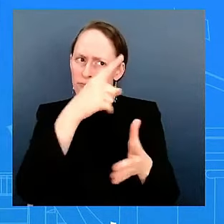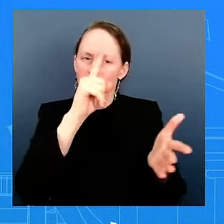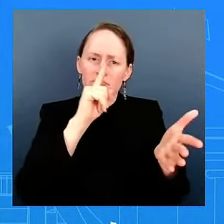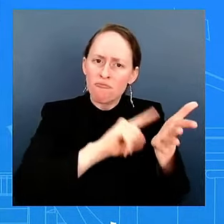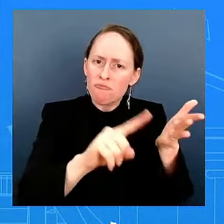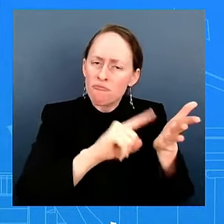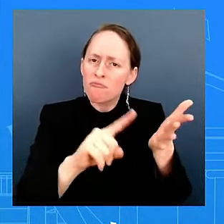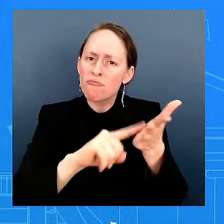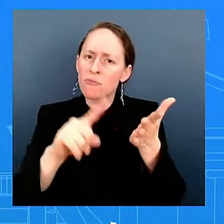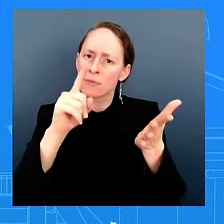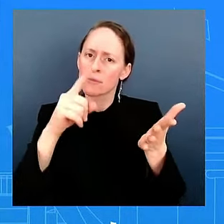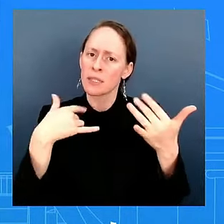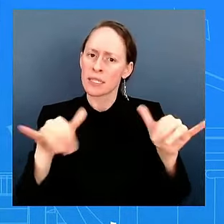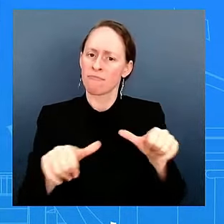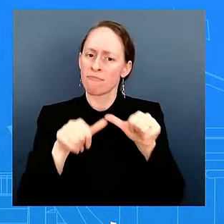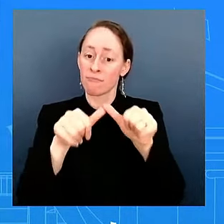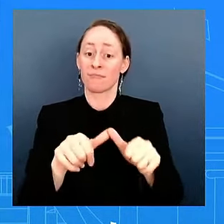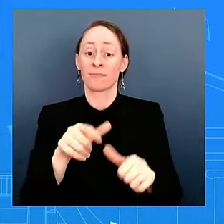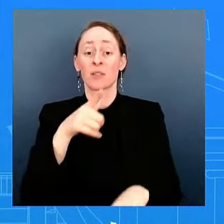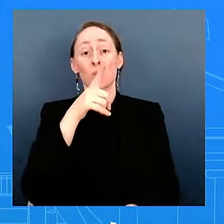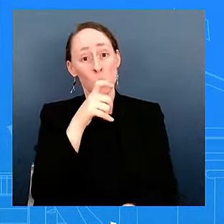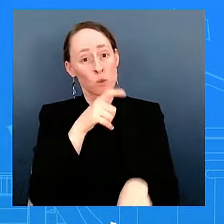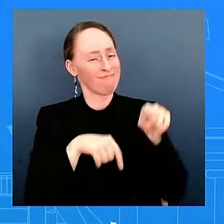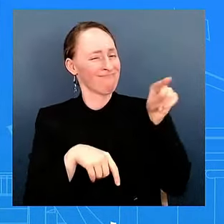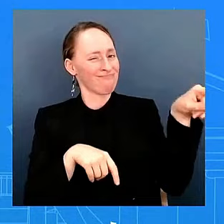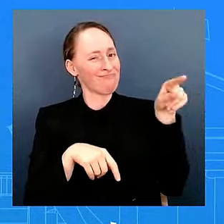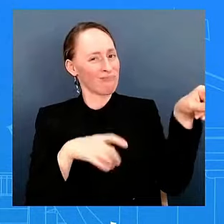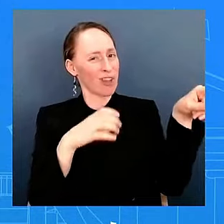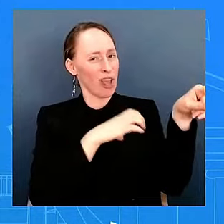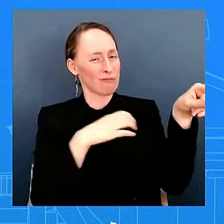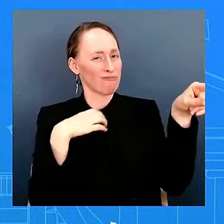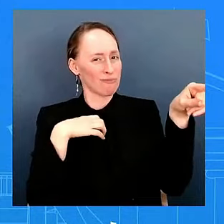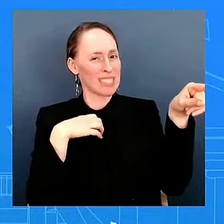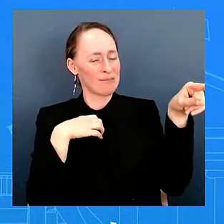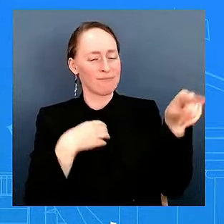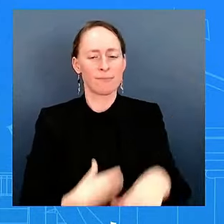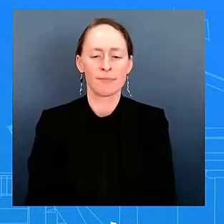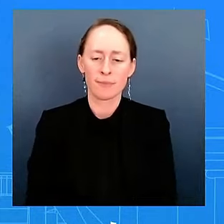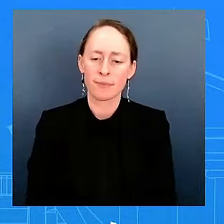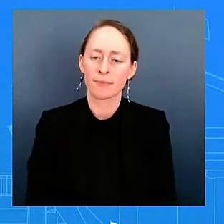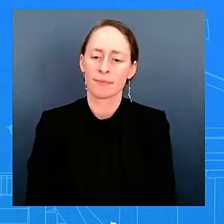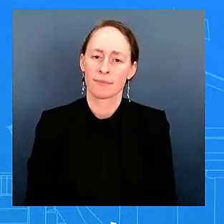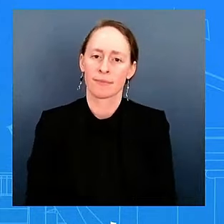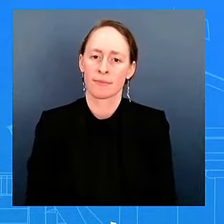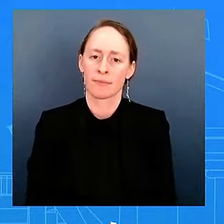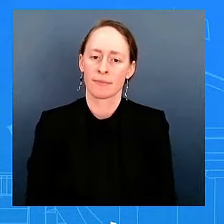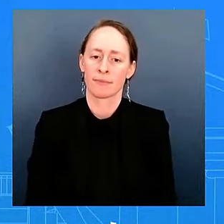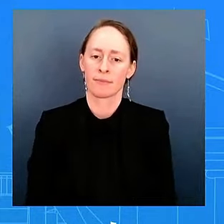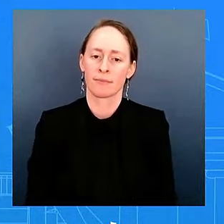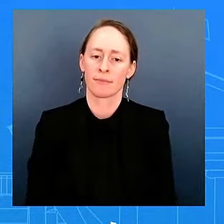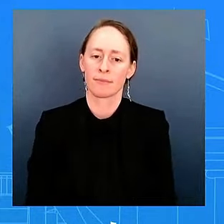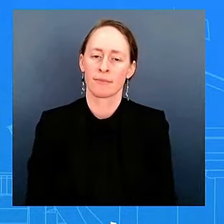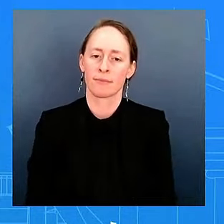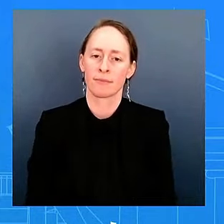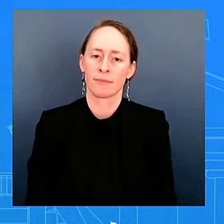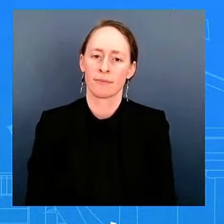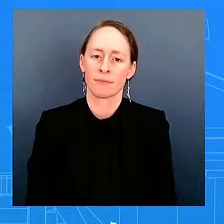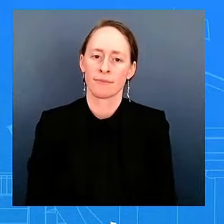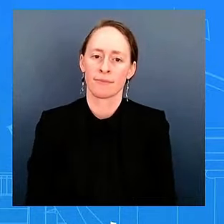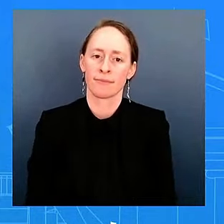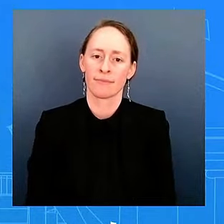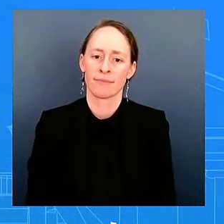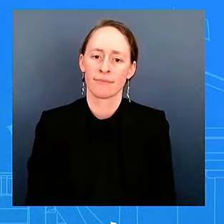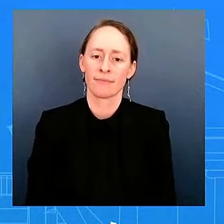to do. Yes, sir. Thank you. A China question. So the Chinese government